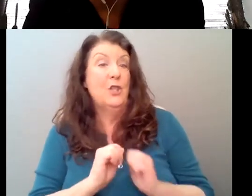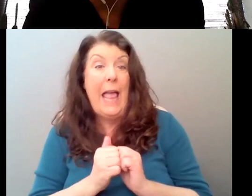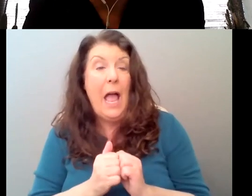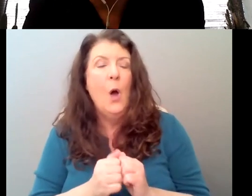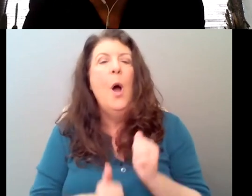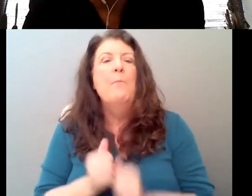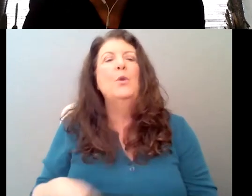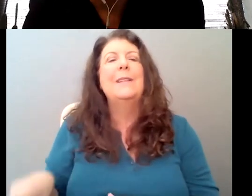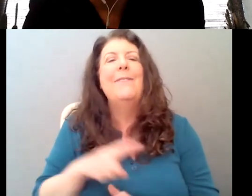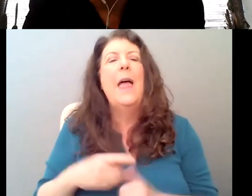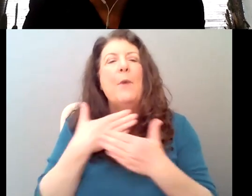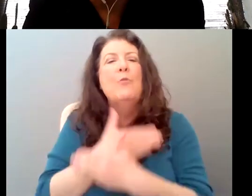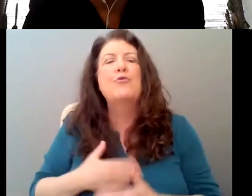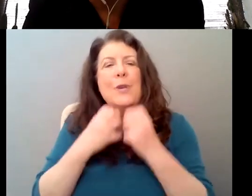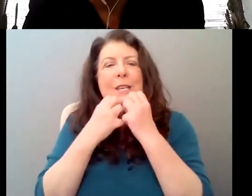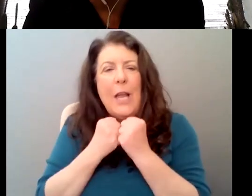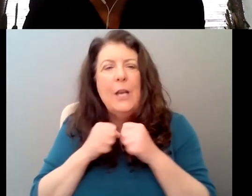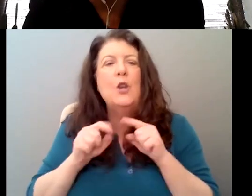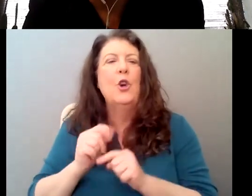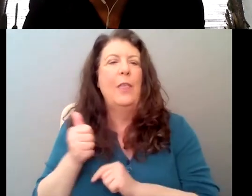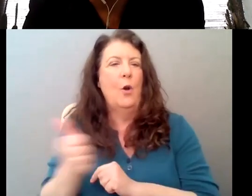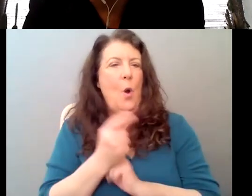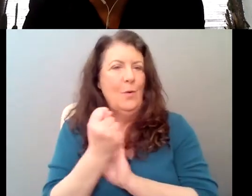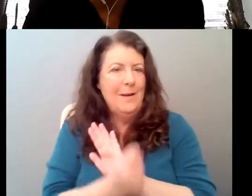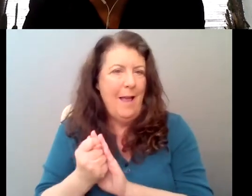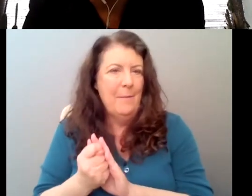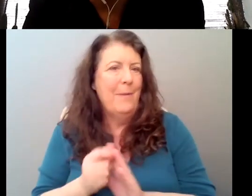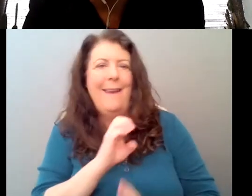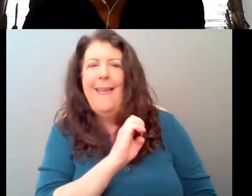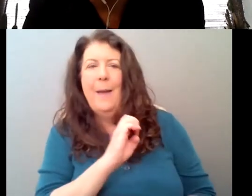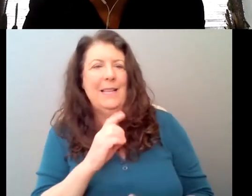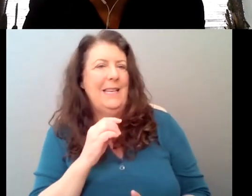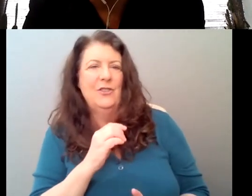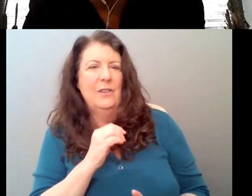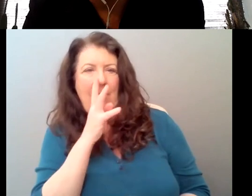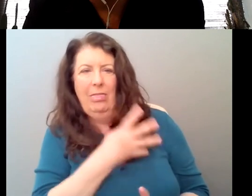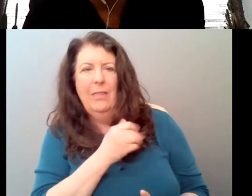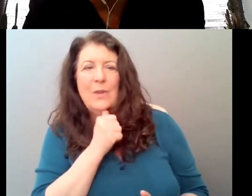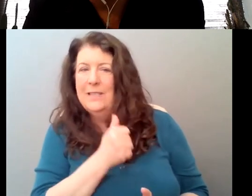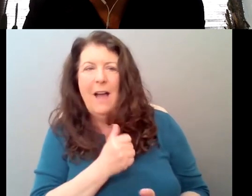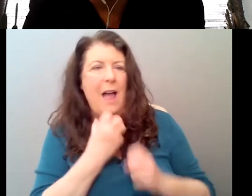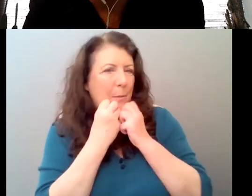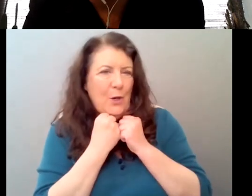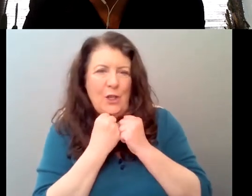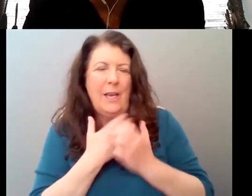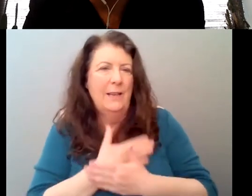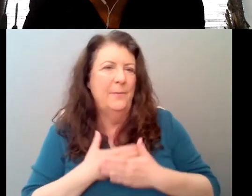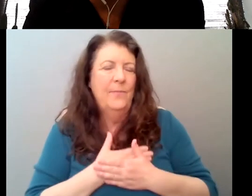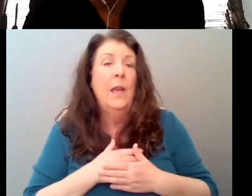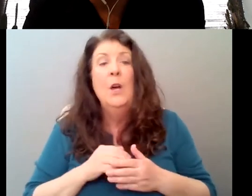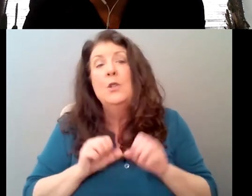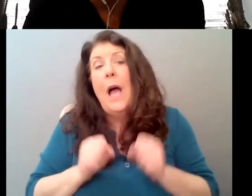but then, uh, I suppose also I could be inspired just by a 19th century activity. Um, you know,